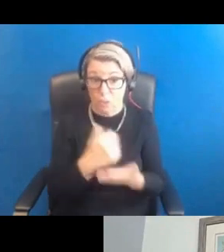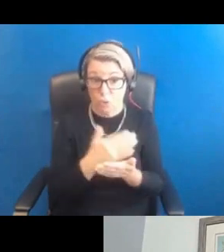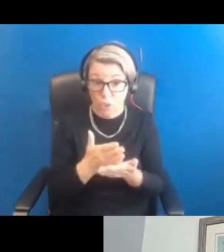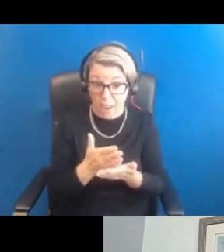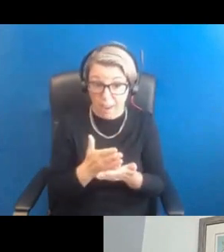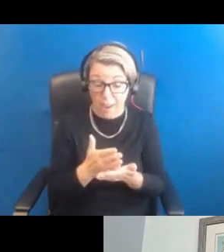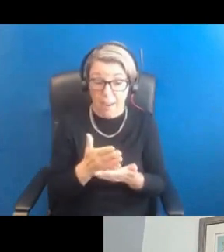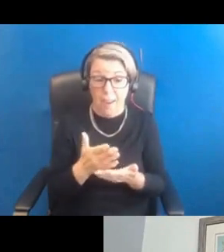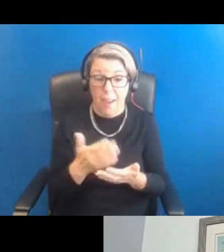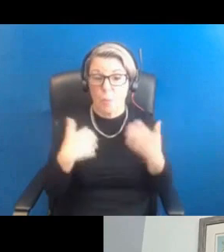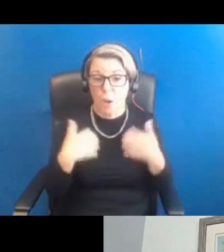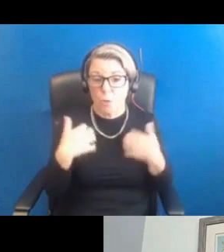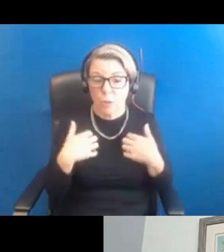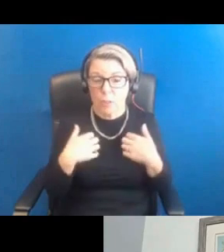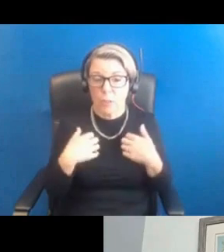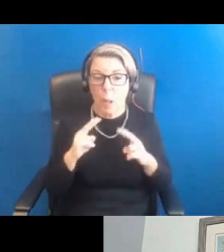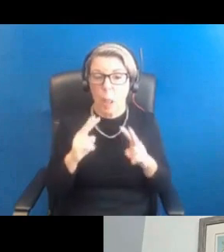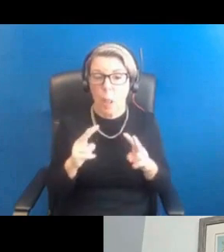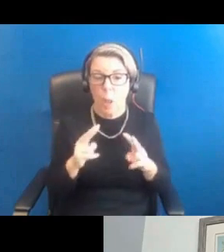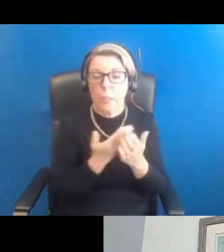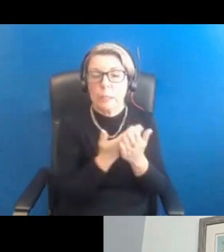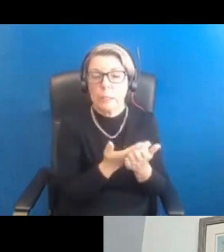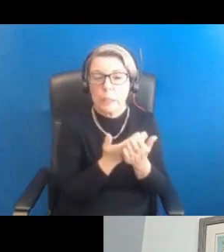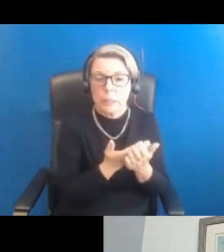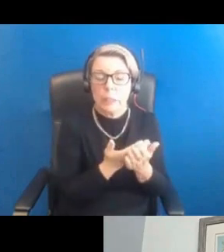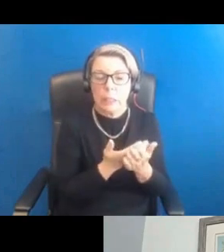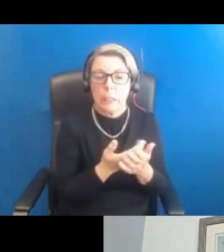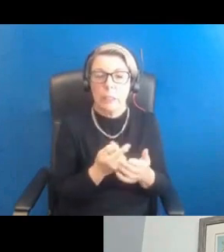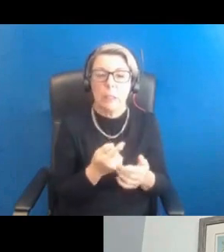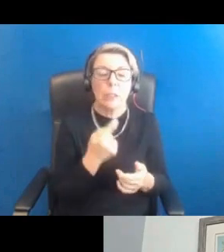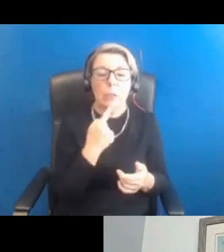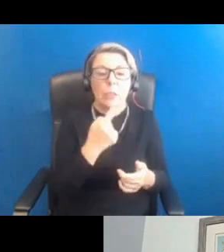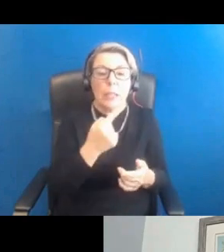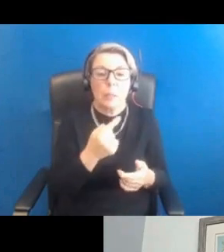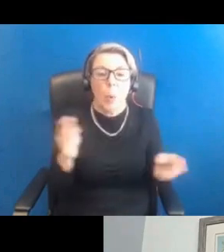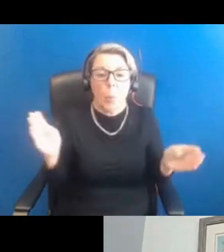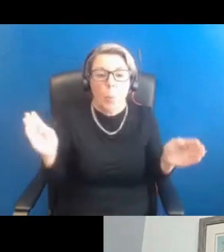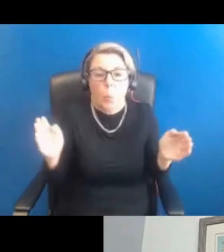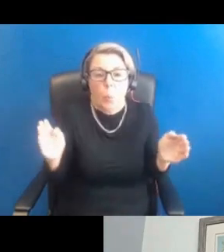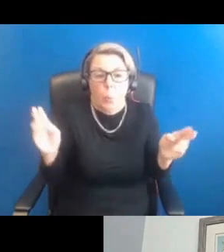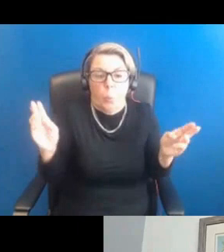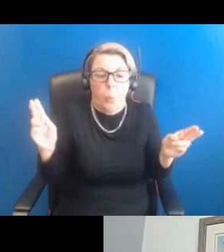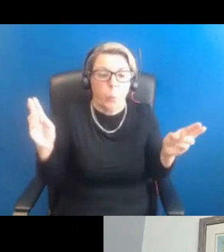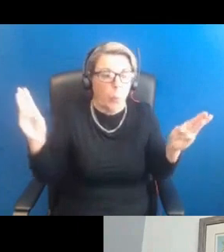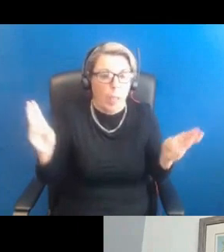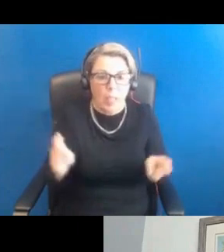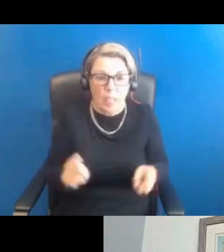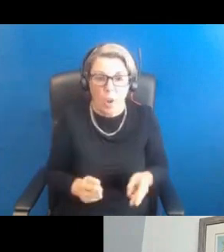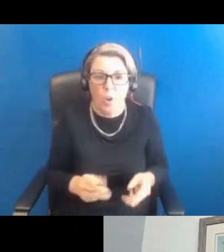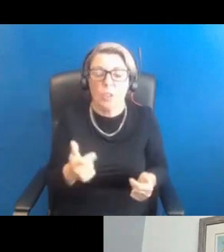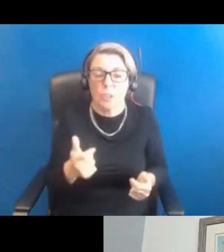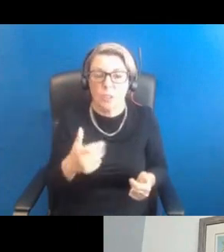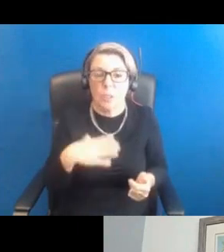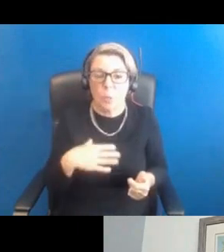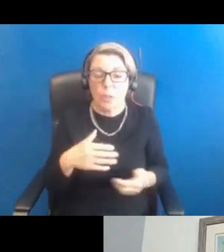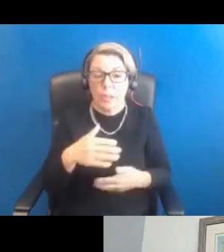know, some interest in looking at the study that you mentioned around weight loss. Is it possible we could get the link to that and circulate it